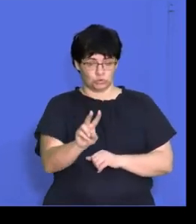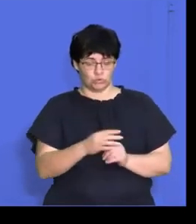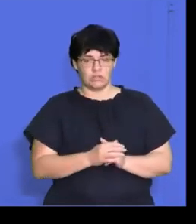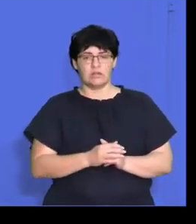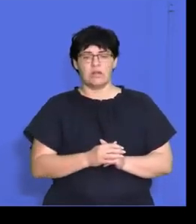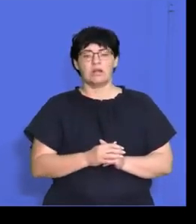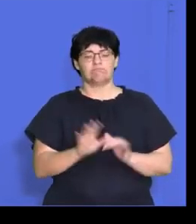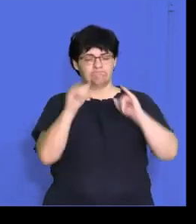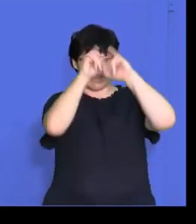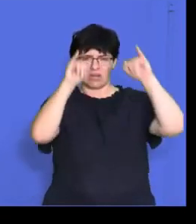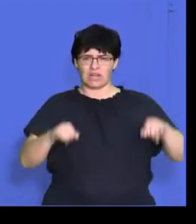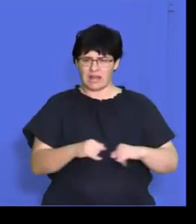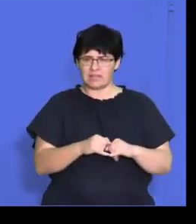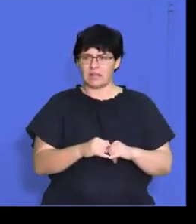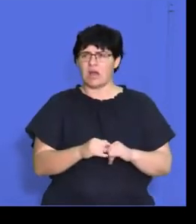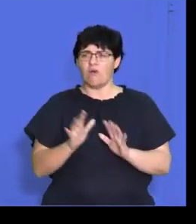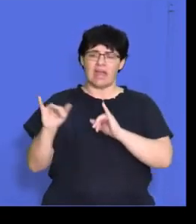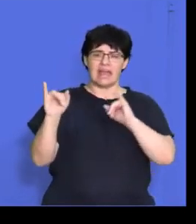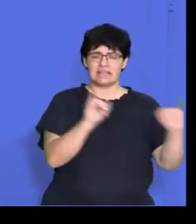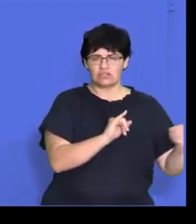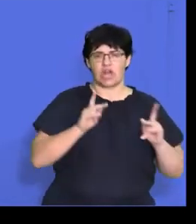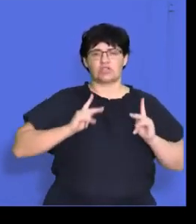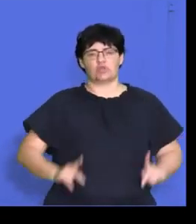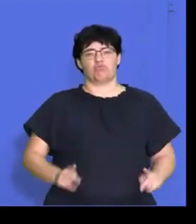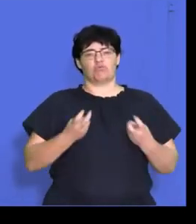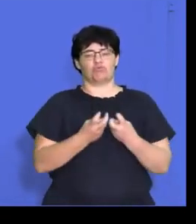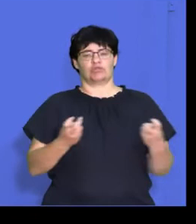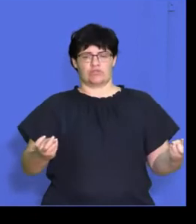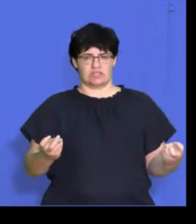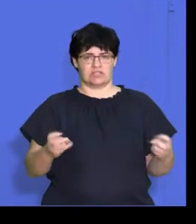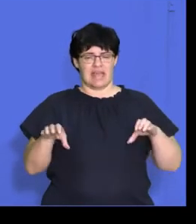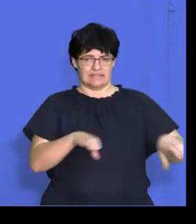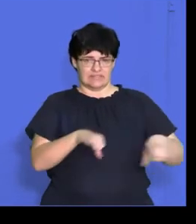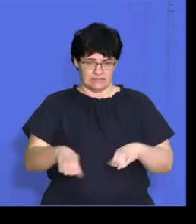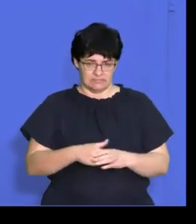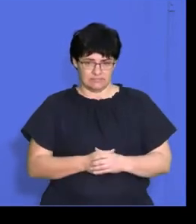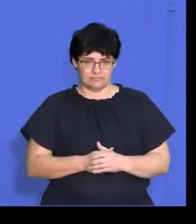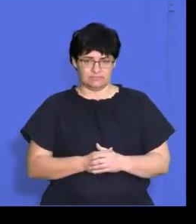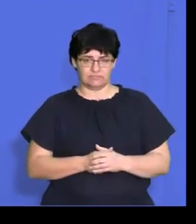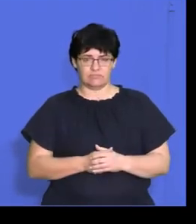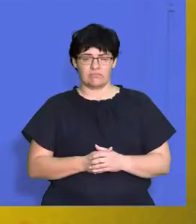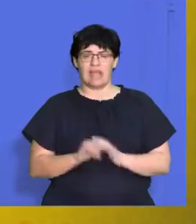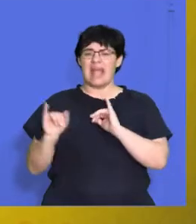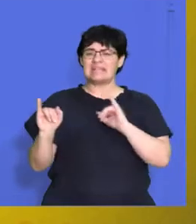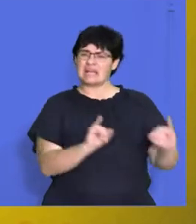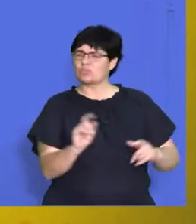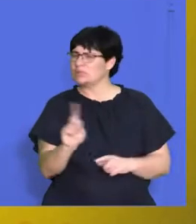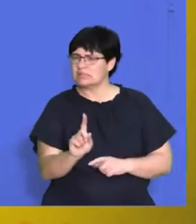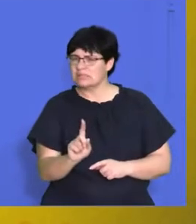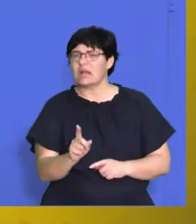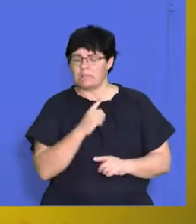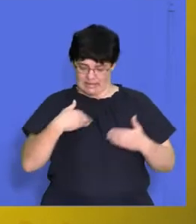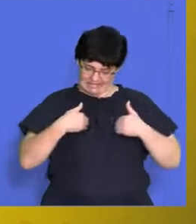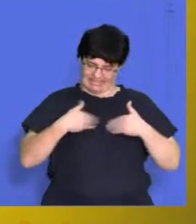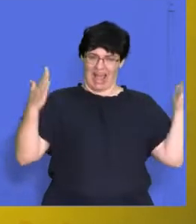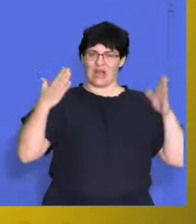outline the purpose of induction as a human resources activity. So induction is when people first